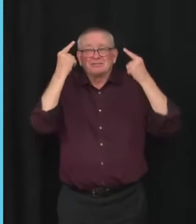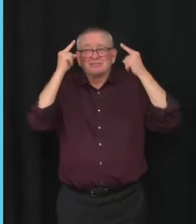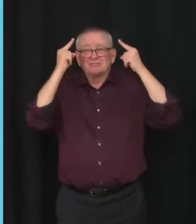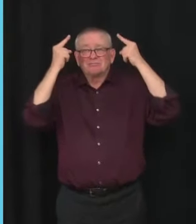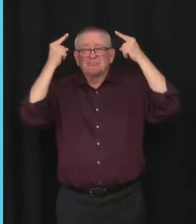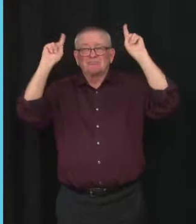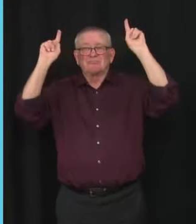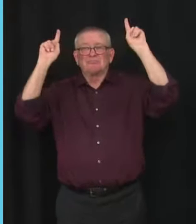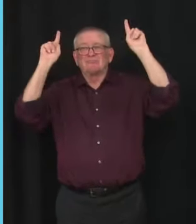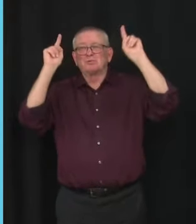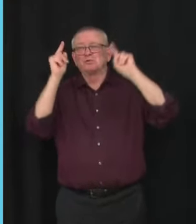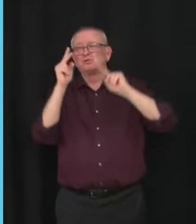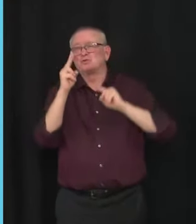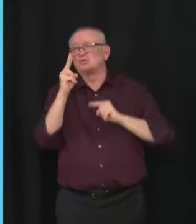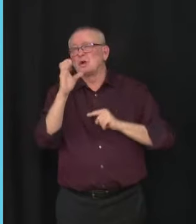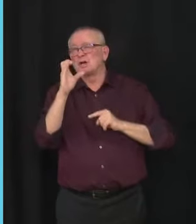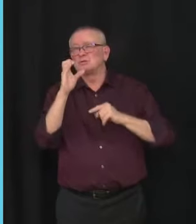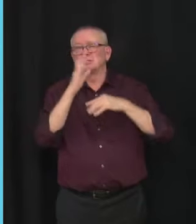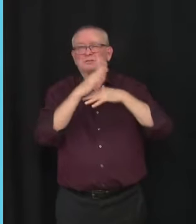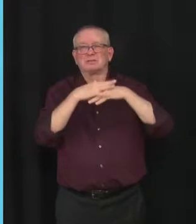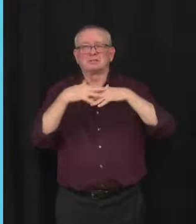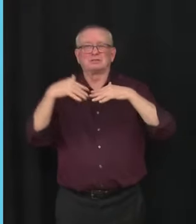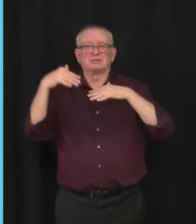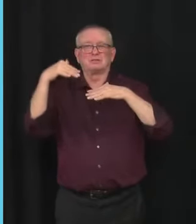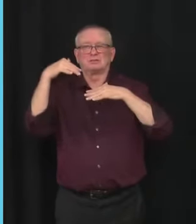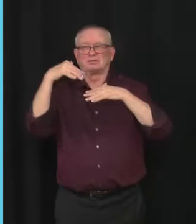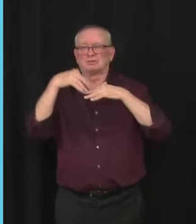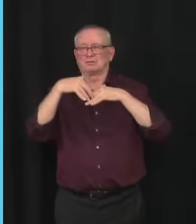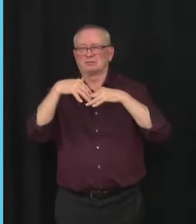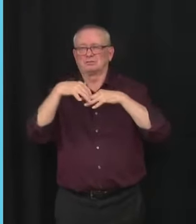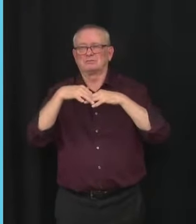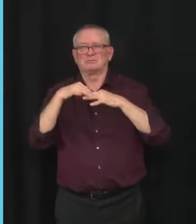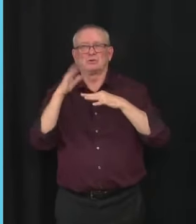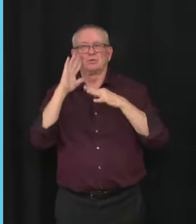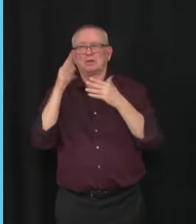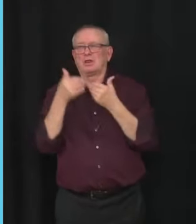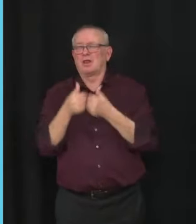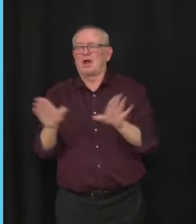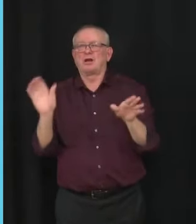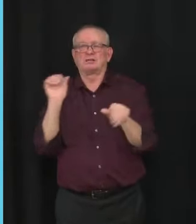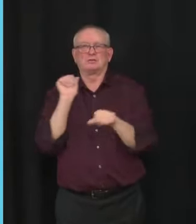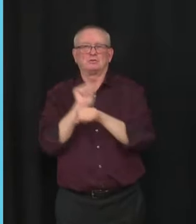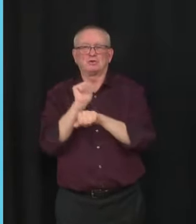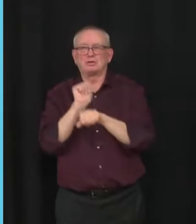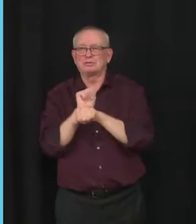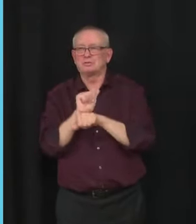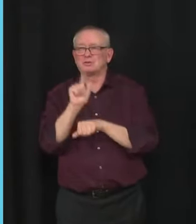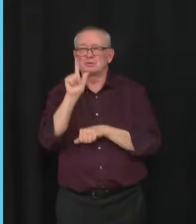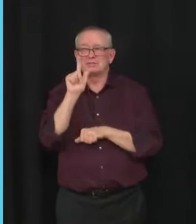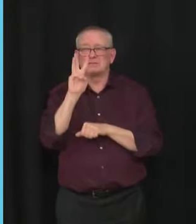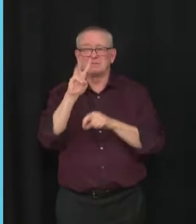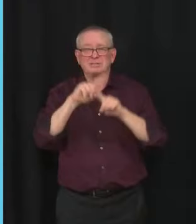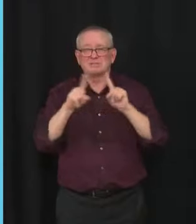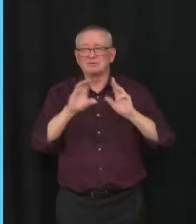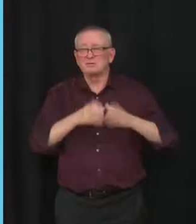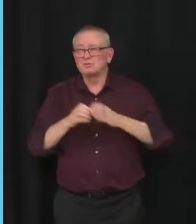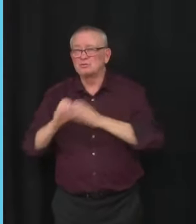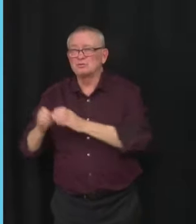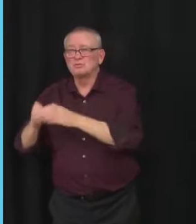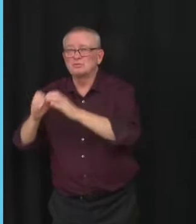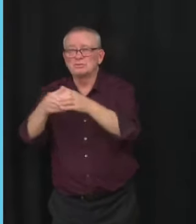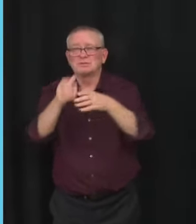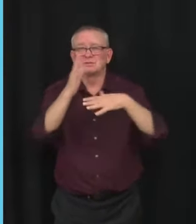A project that is supported by every one of the 20 elected First Nations band councils along the coastal gas link route. So